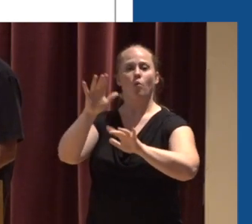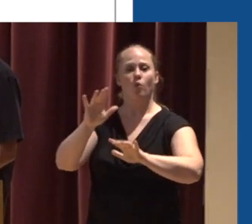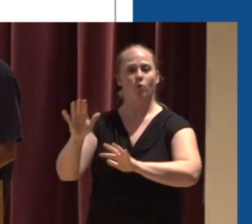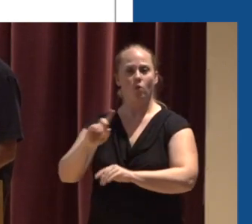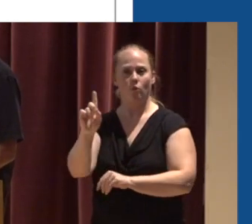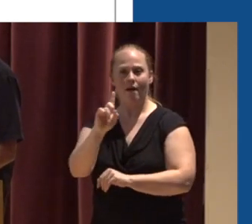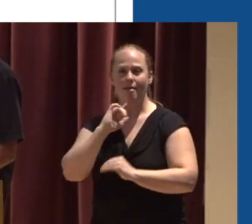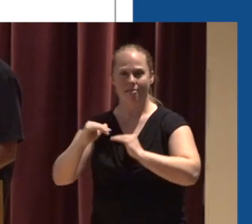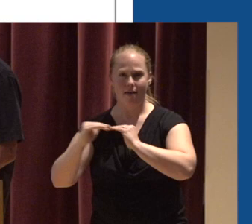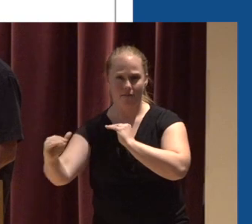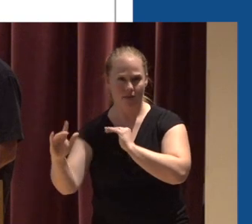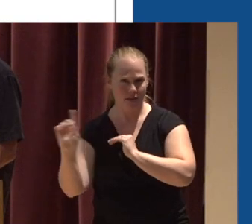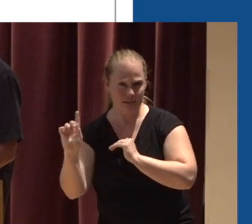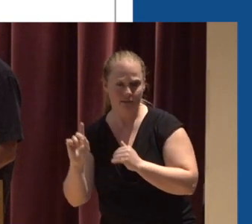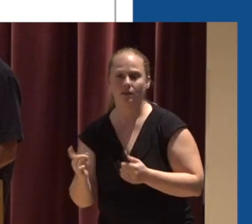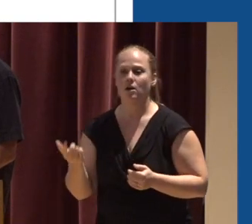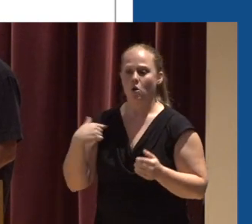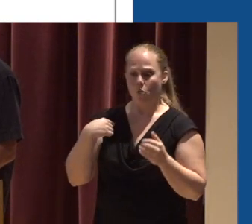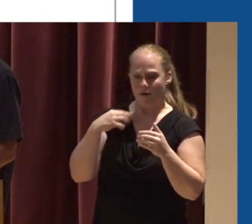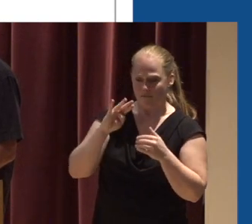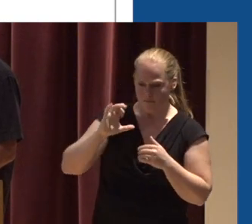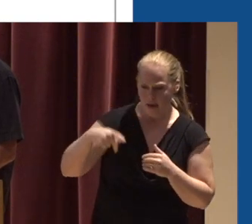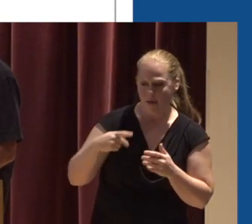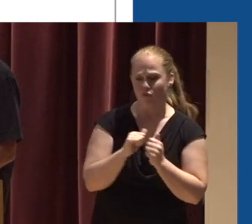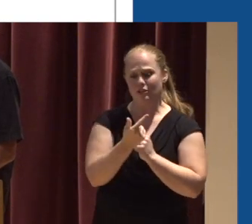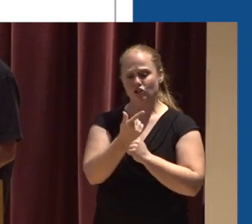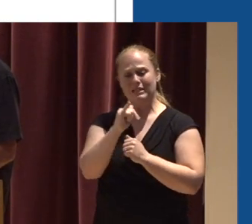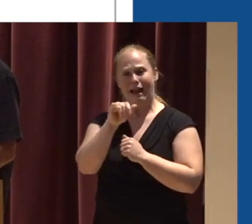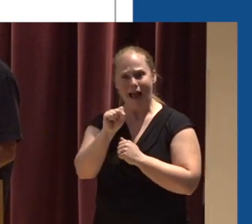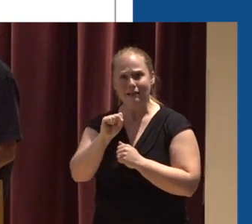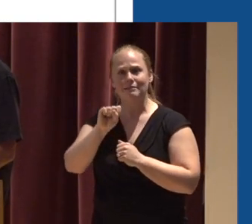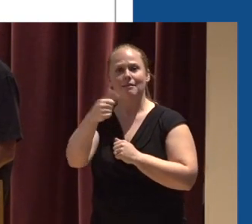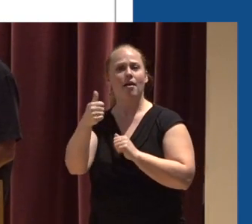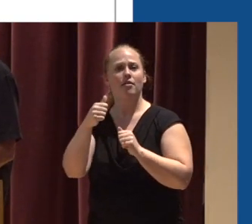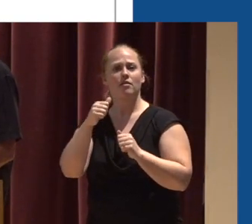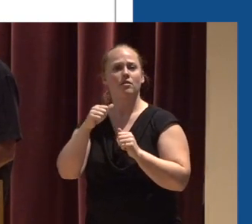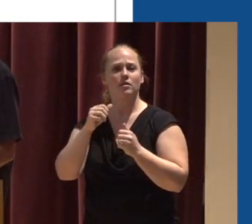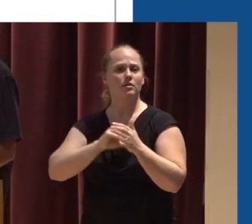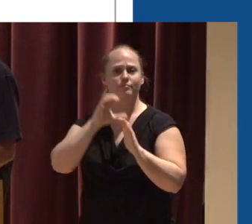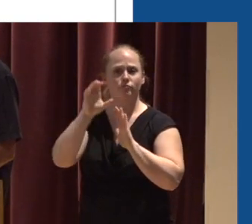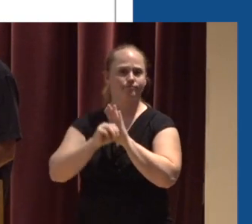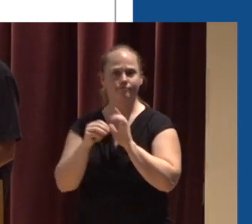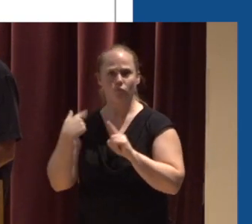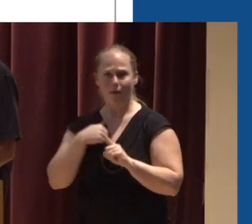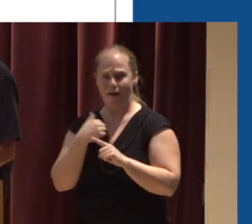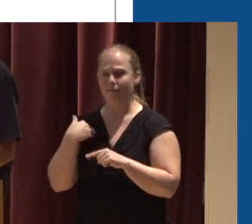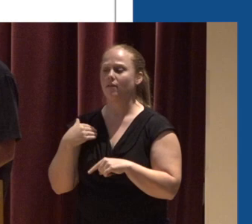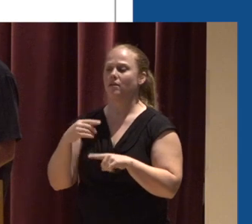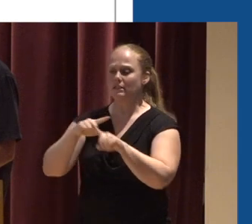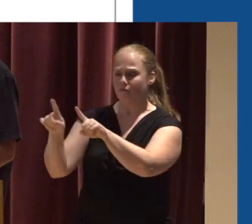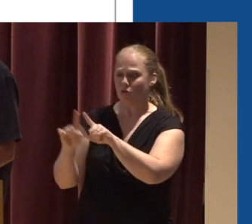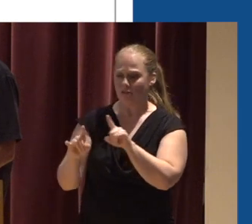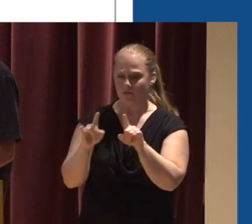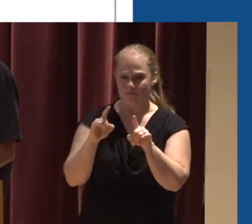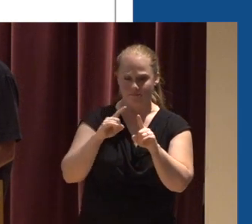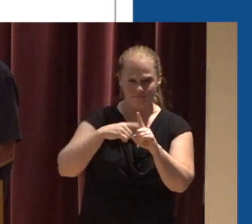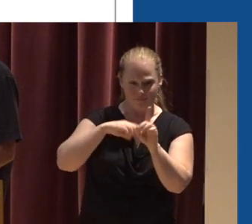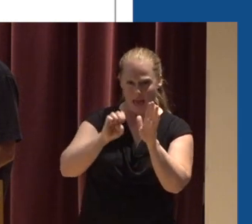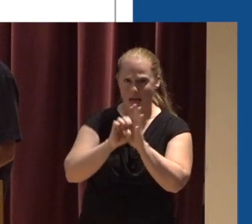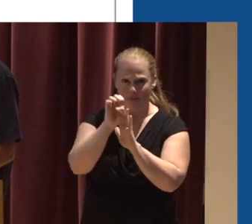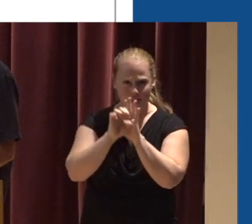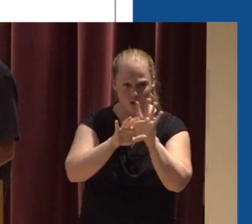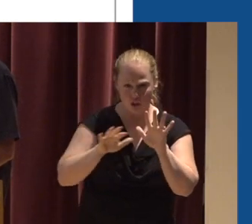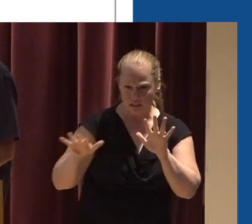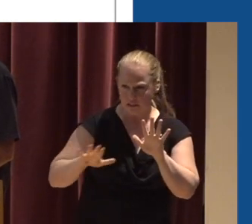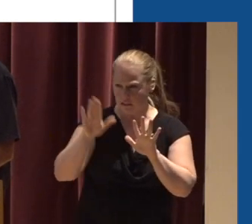mapped out through GIS and different mapping protocols The different elevations of topography throughout the